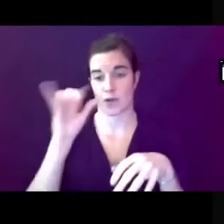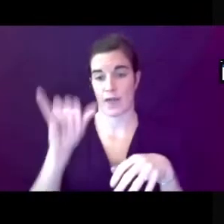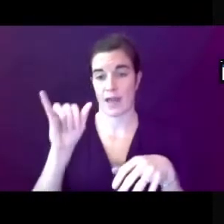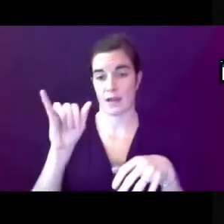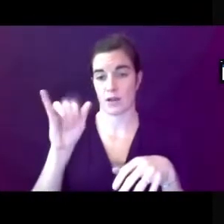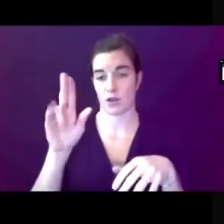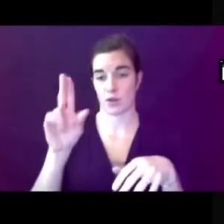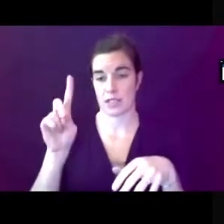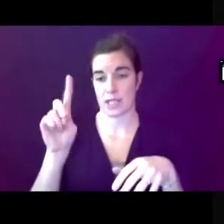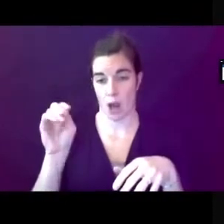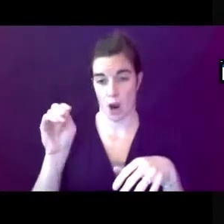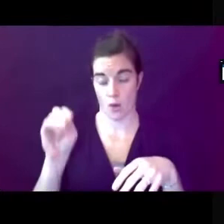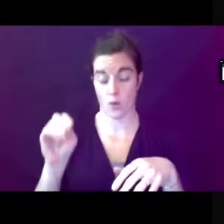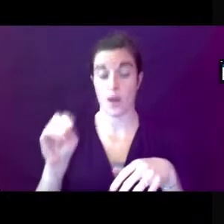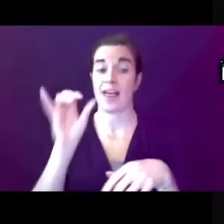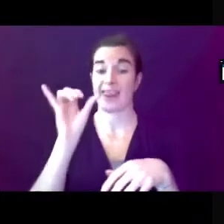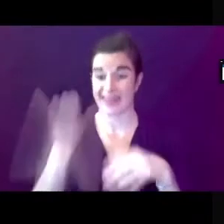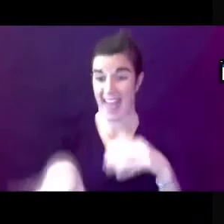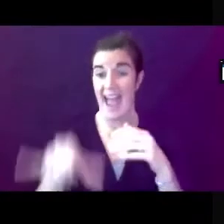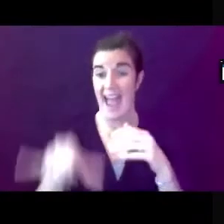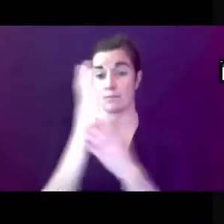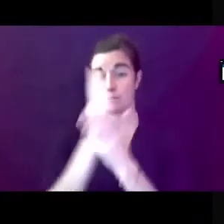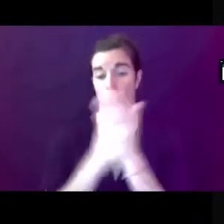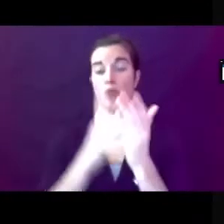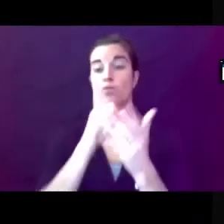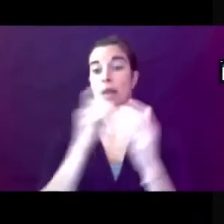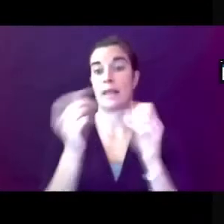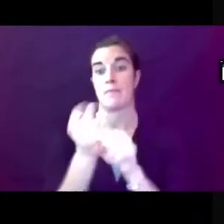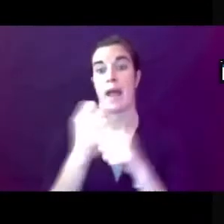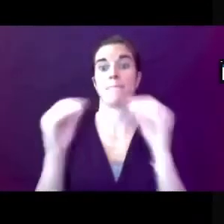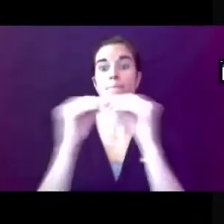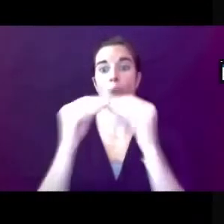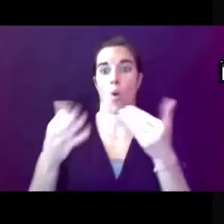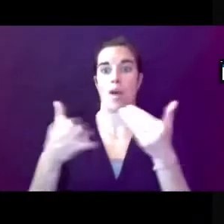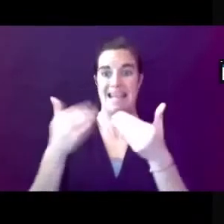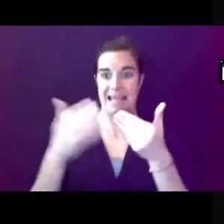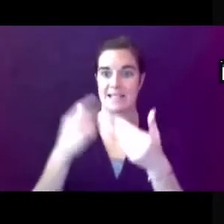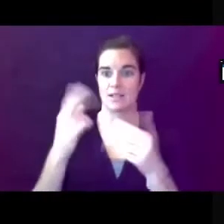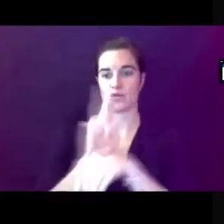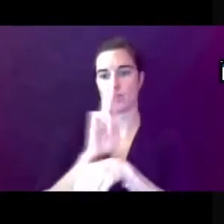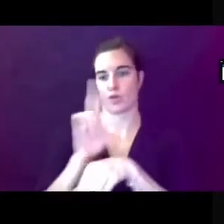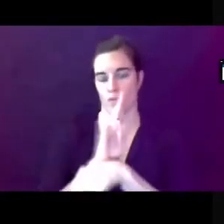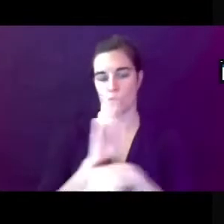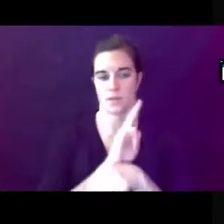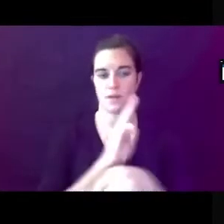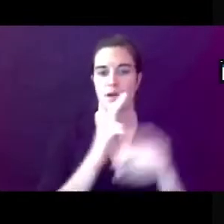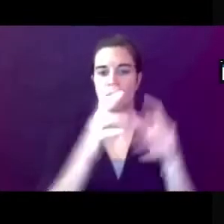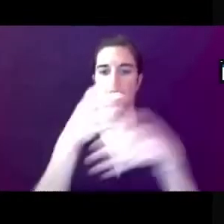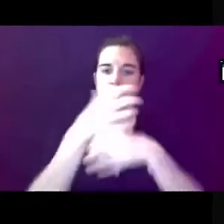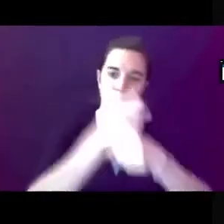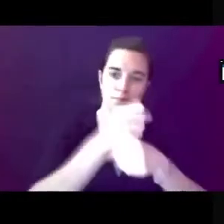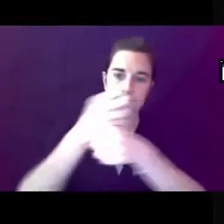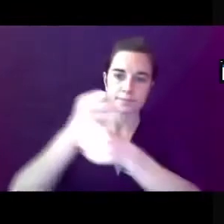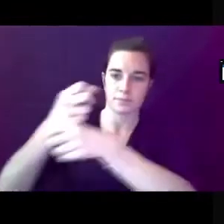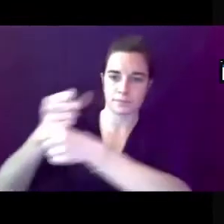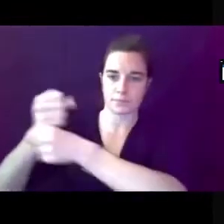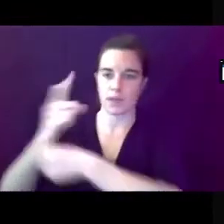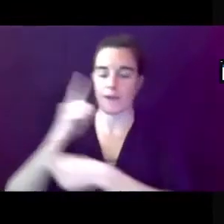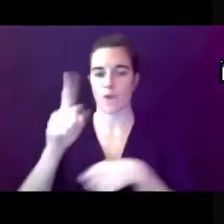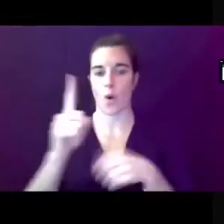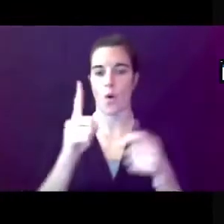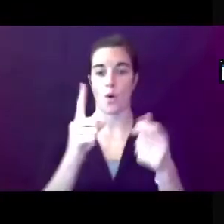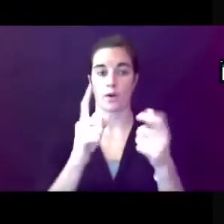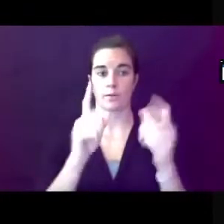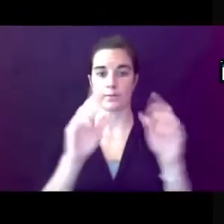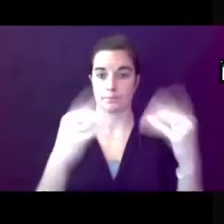this section greatly enhances the ease of using this code that consolidates each of these tools for administering and interpreting